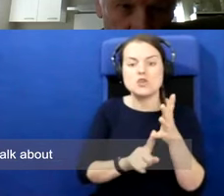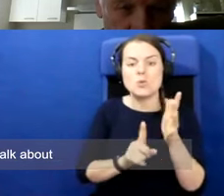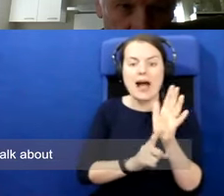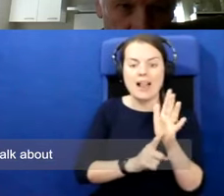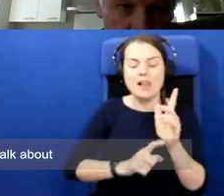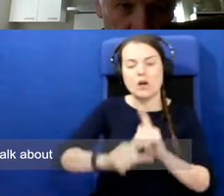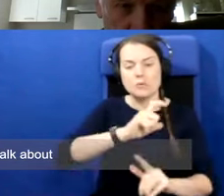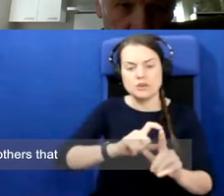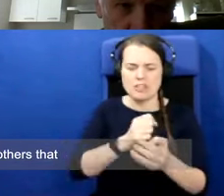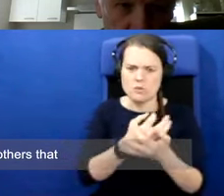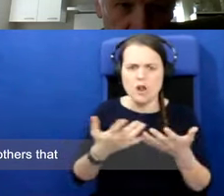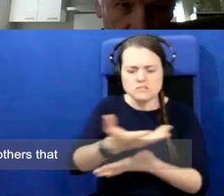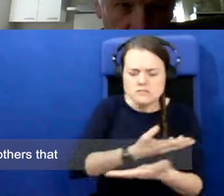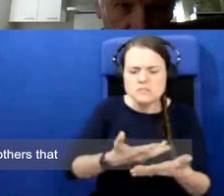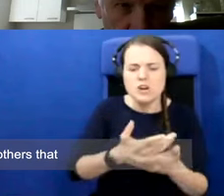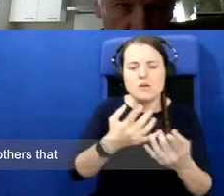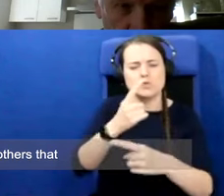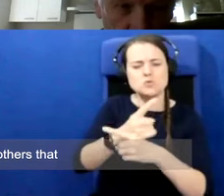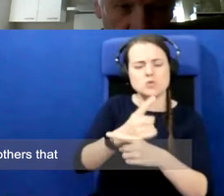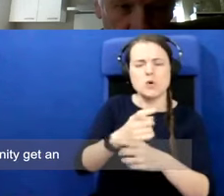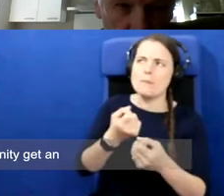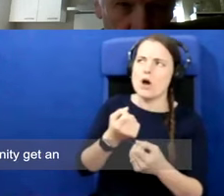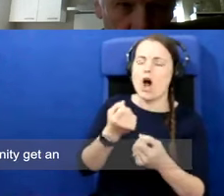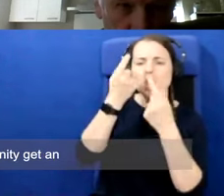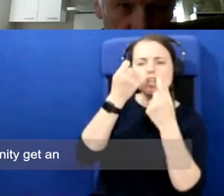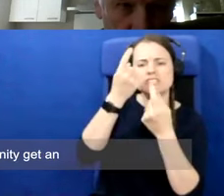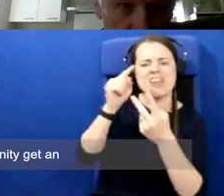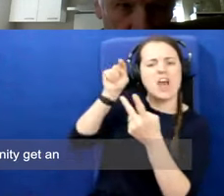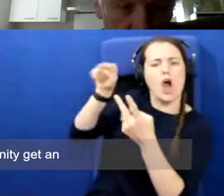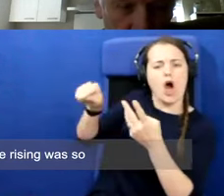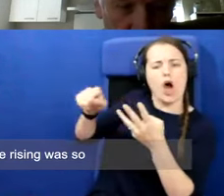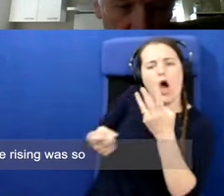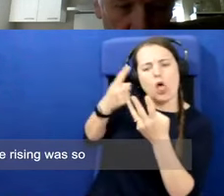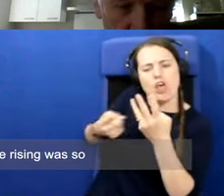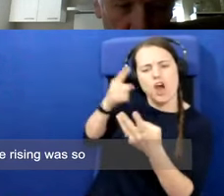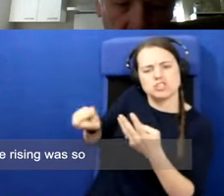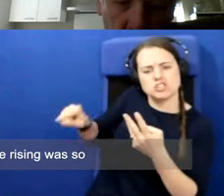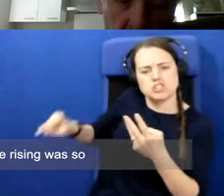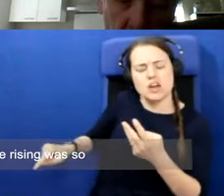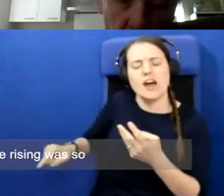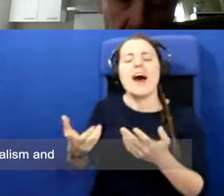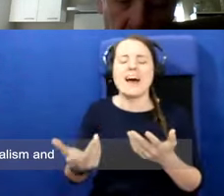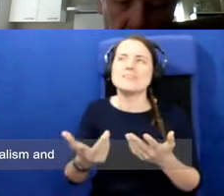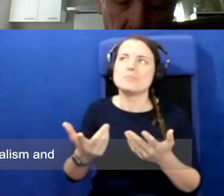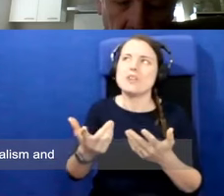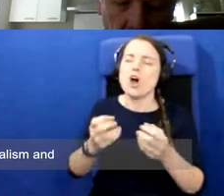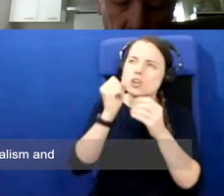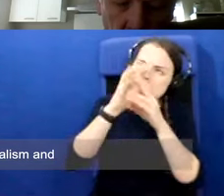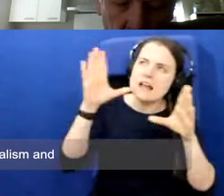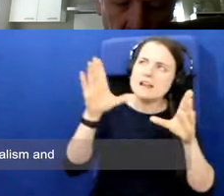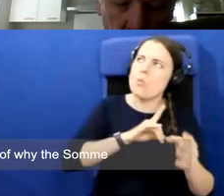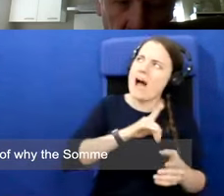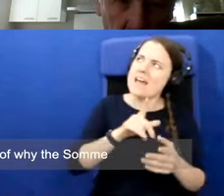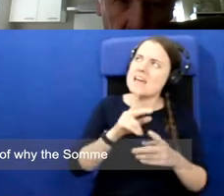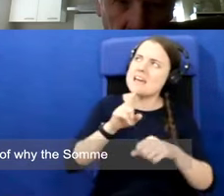talk about understanding the others that said that the unionist community could get an understanding of why the rising was so important to nationalism and nationalists could